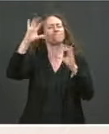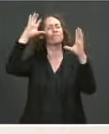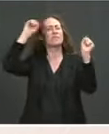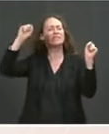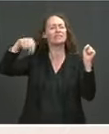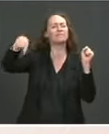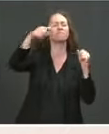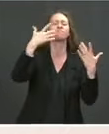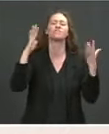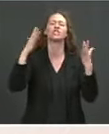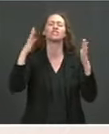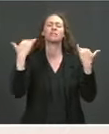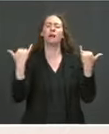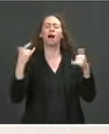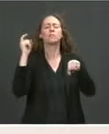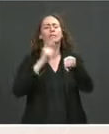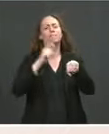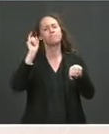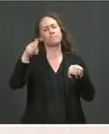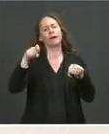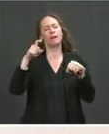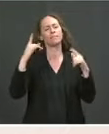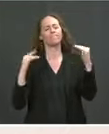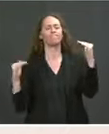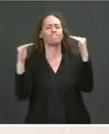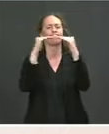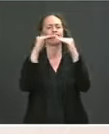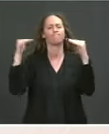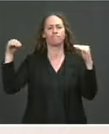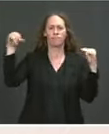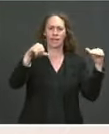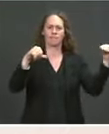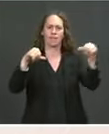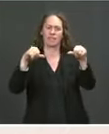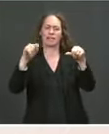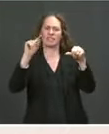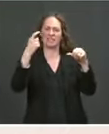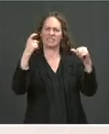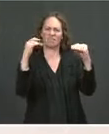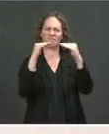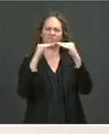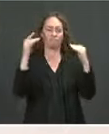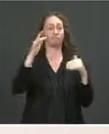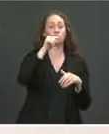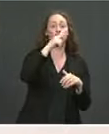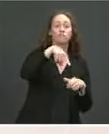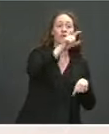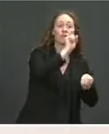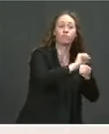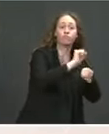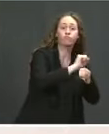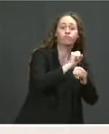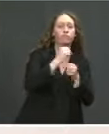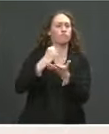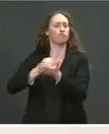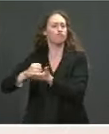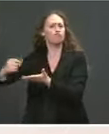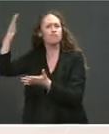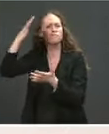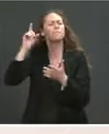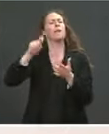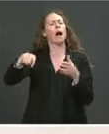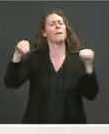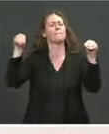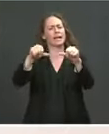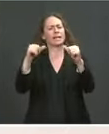about equalizing the taxation of work and wealth in this country. And that's why the reforms